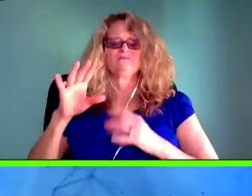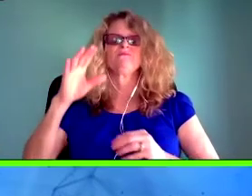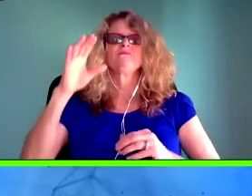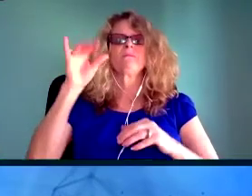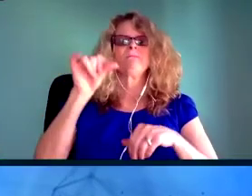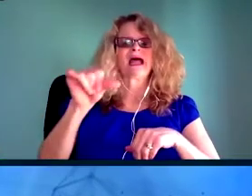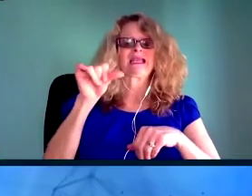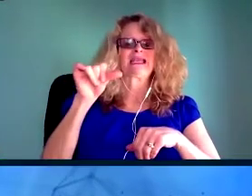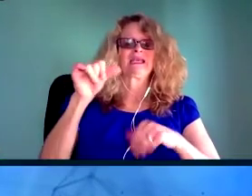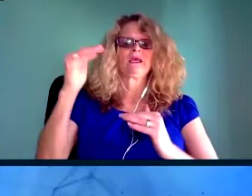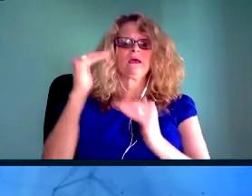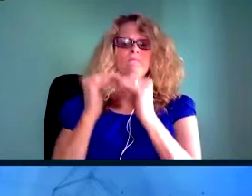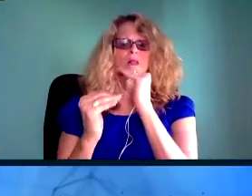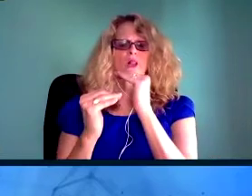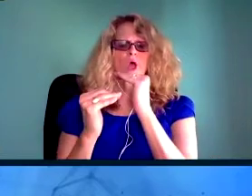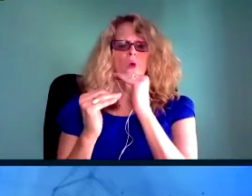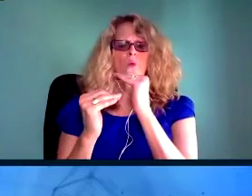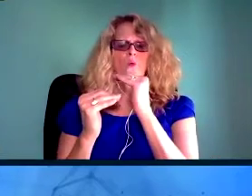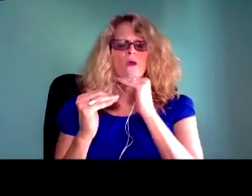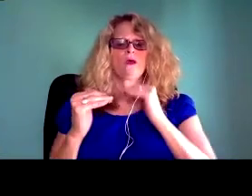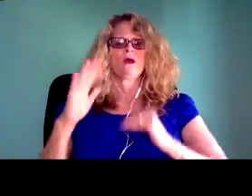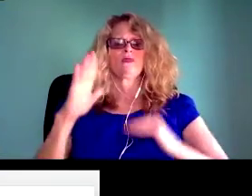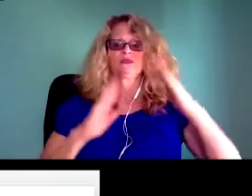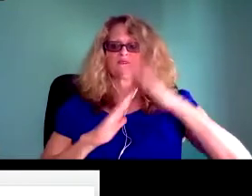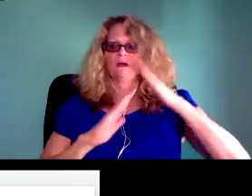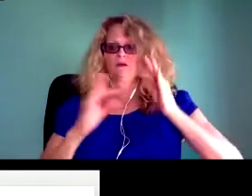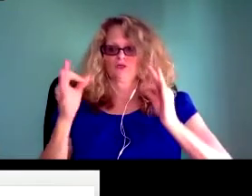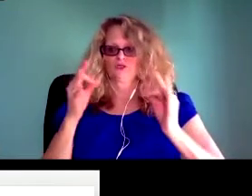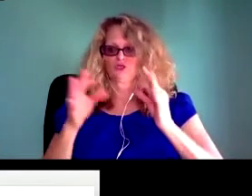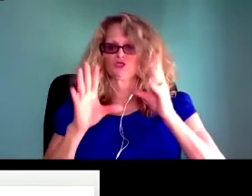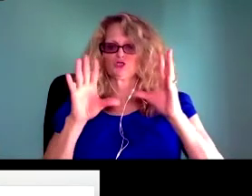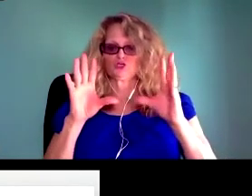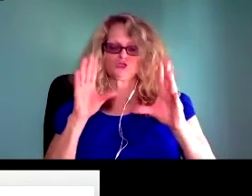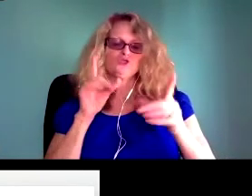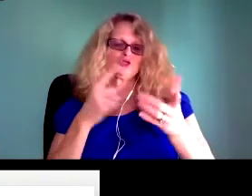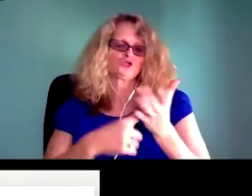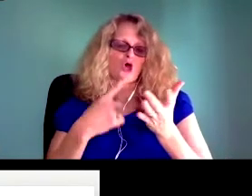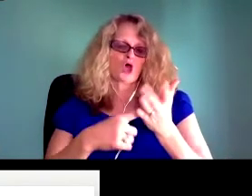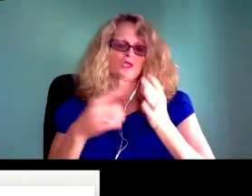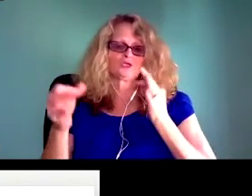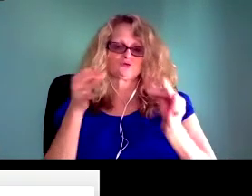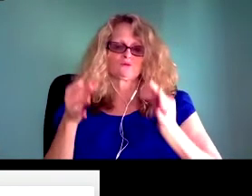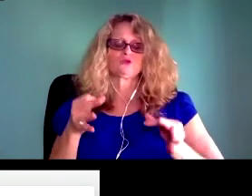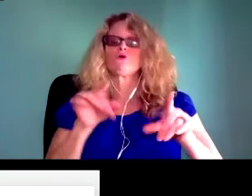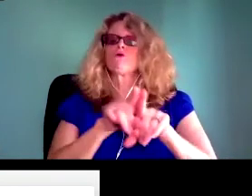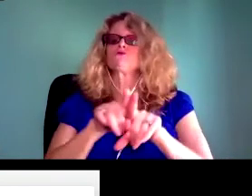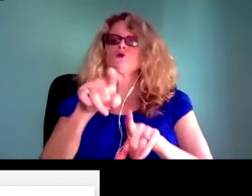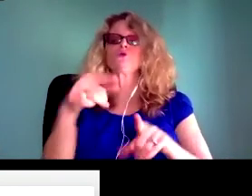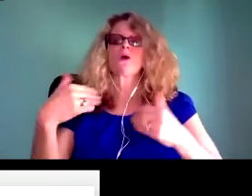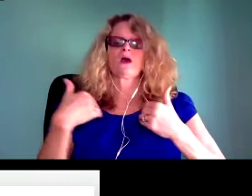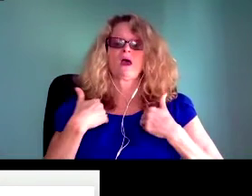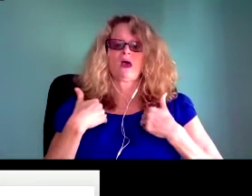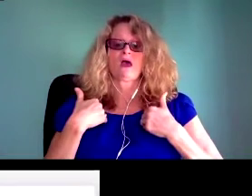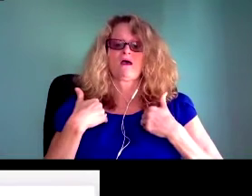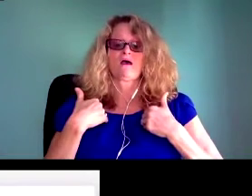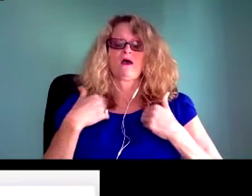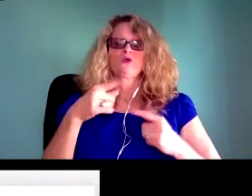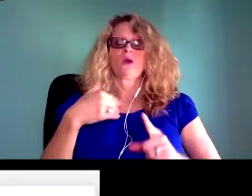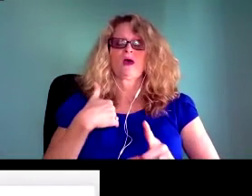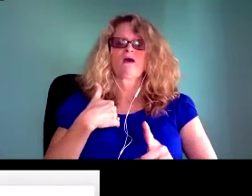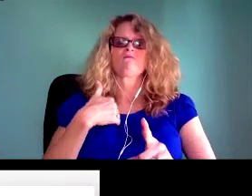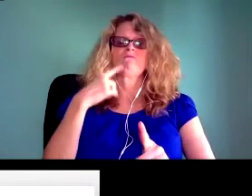Thank you so much for this wonderful invitation. I'm truly thrilled to be here with you today. I